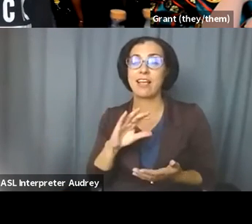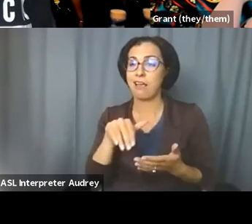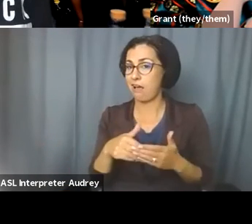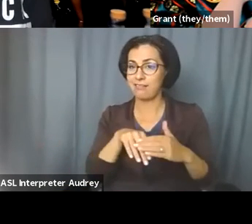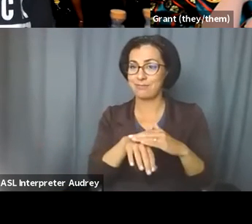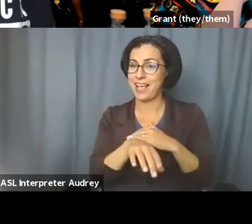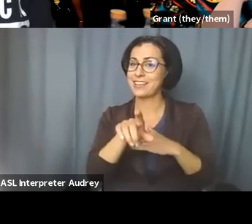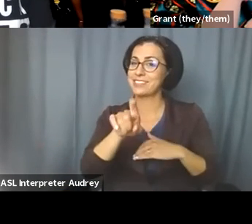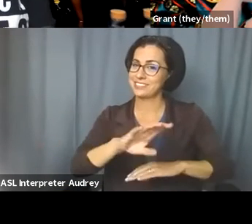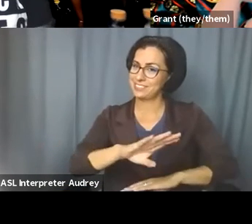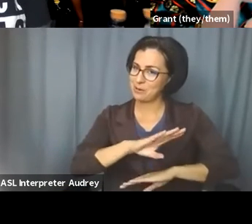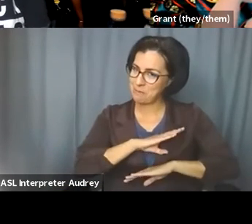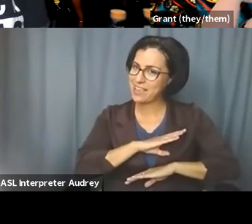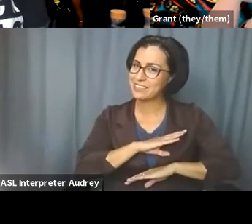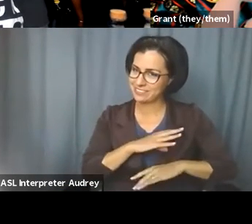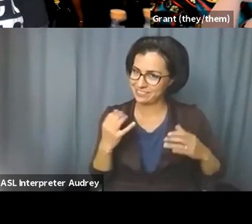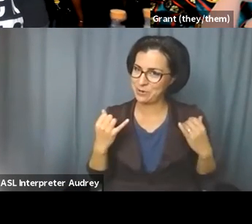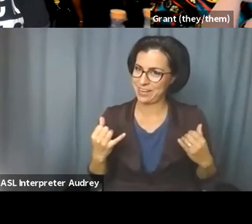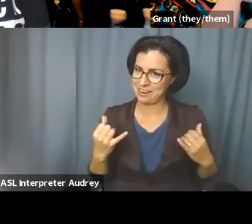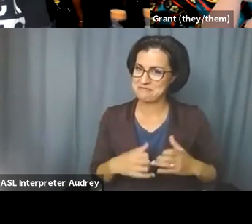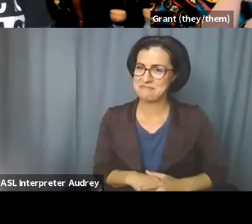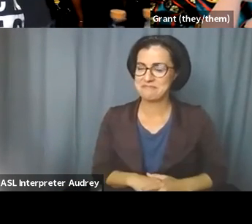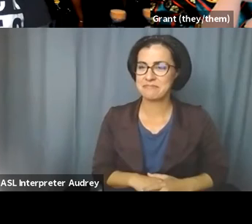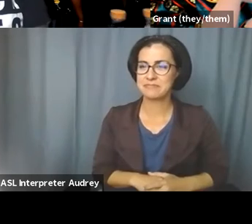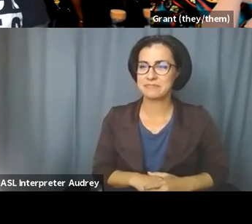needs are met at this time.